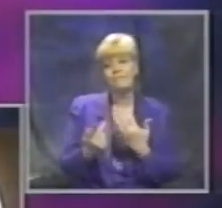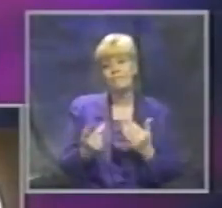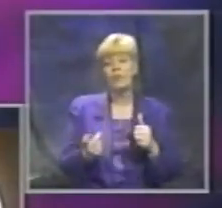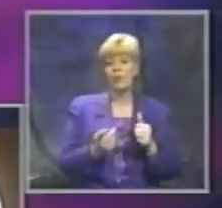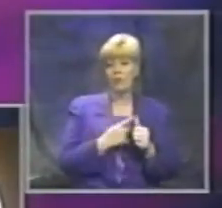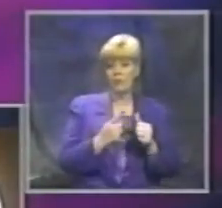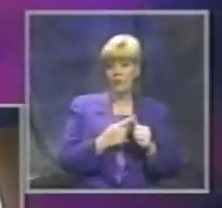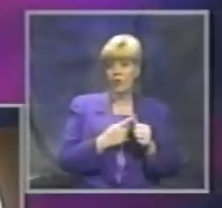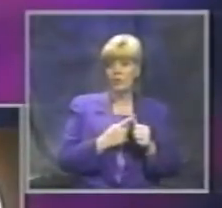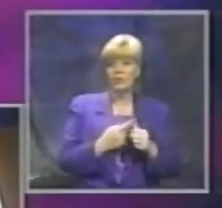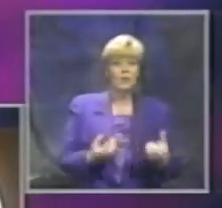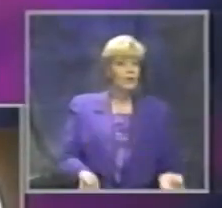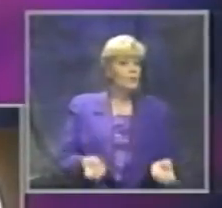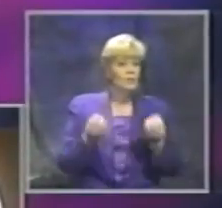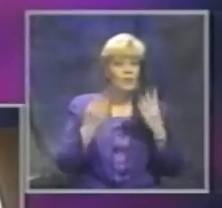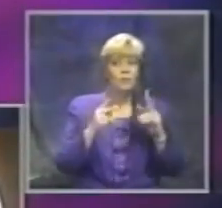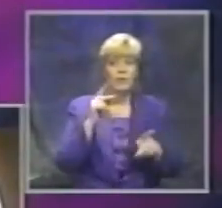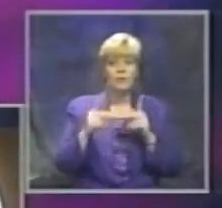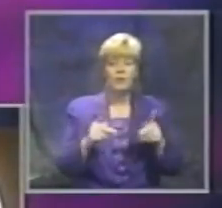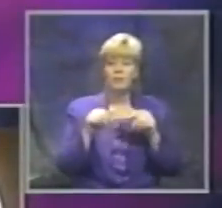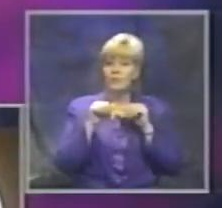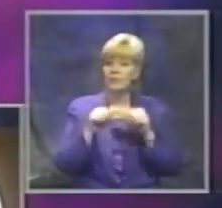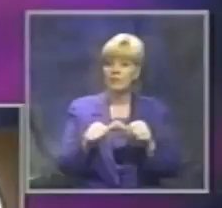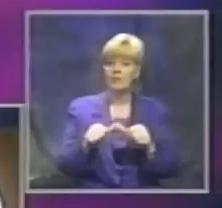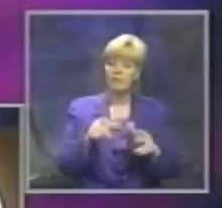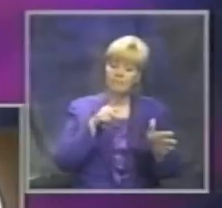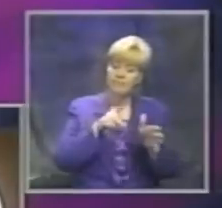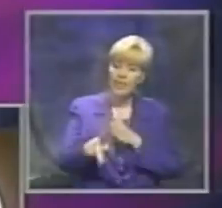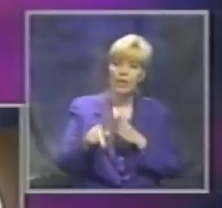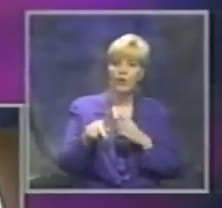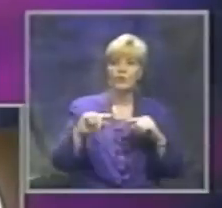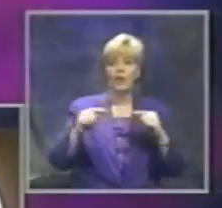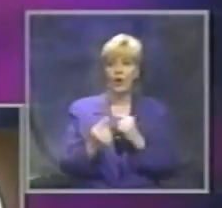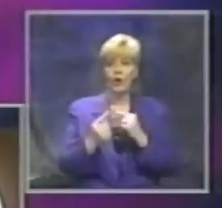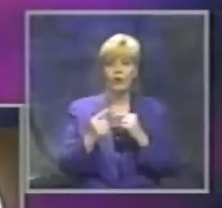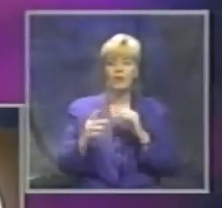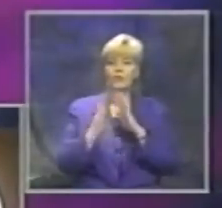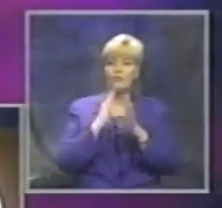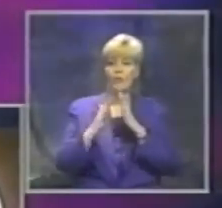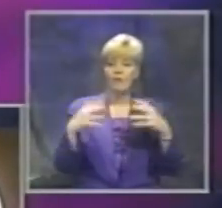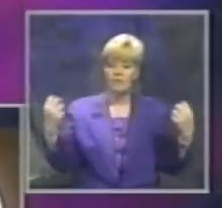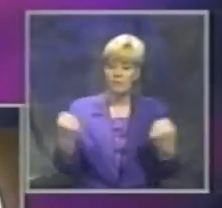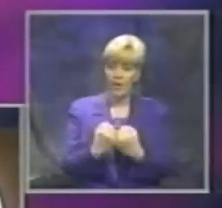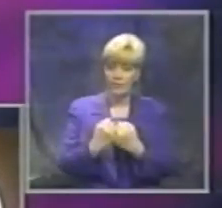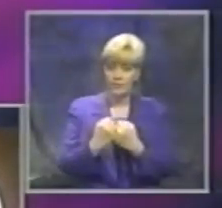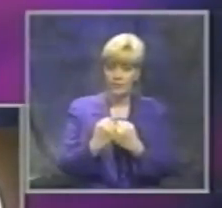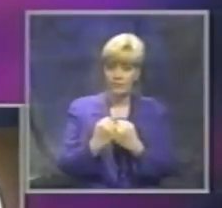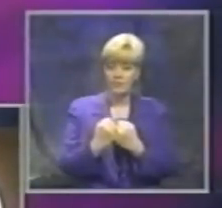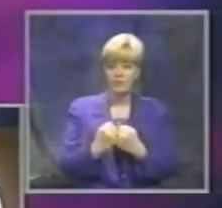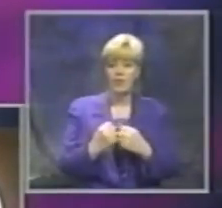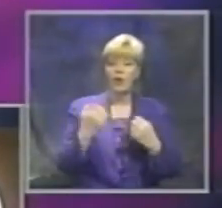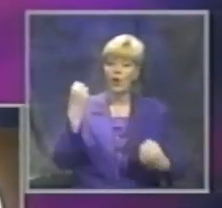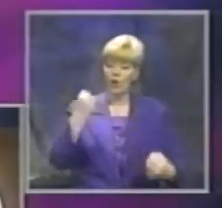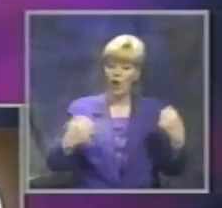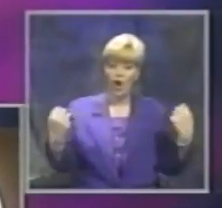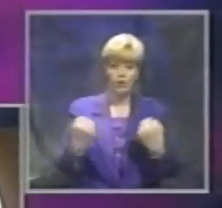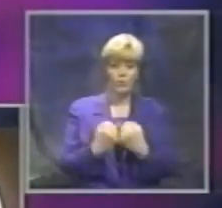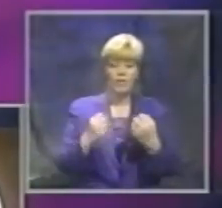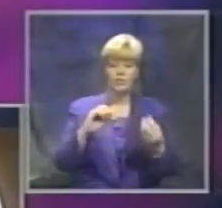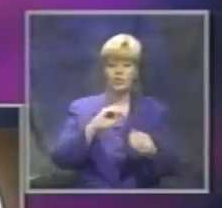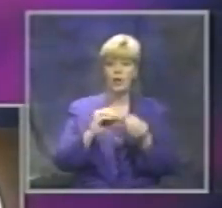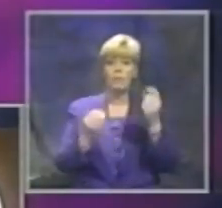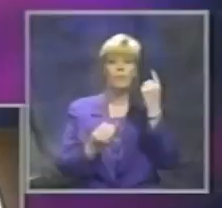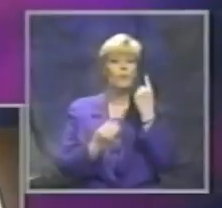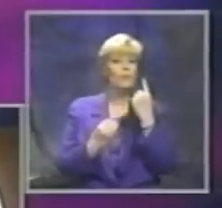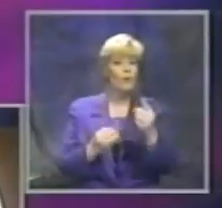one, too many people are still being killed or injured in traffic crashes. Car crashes are the number